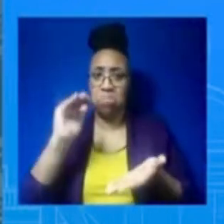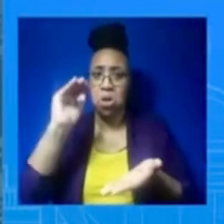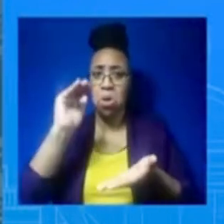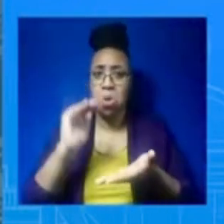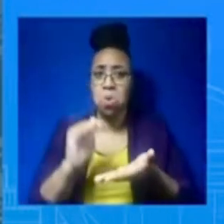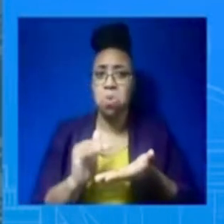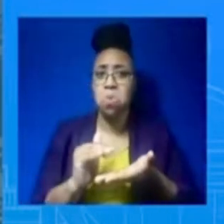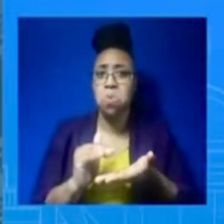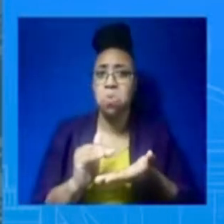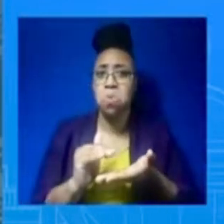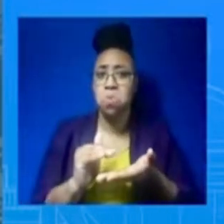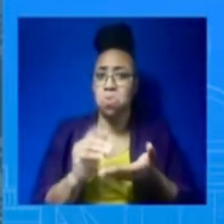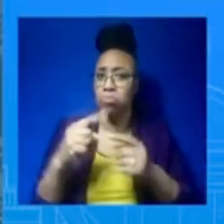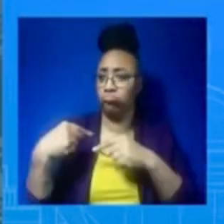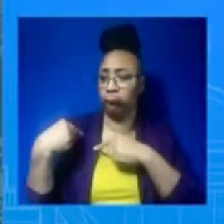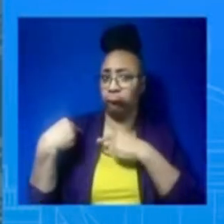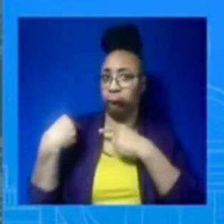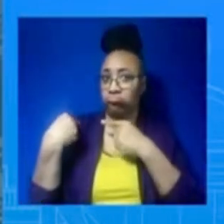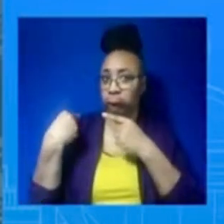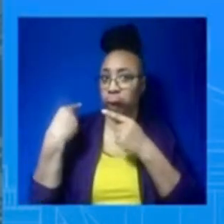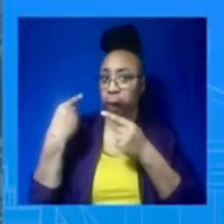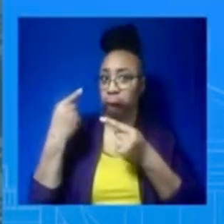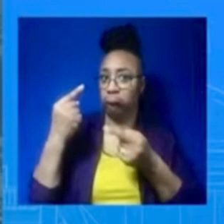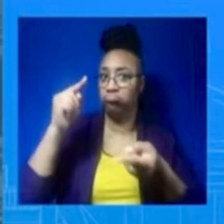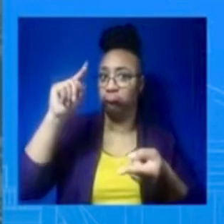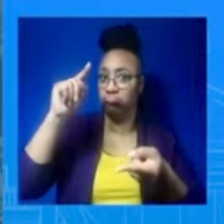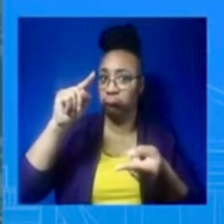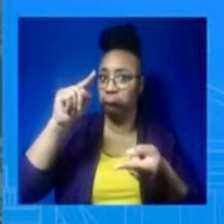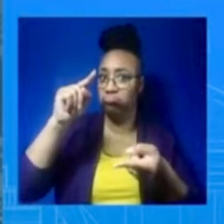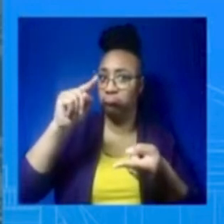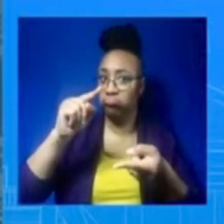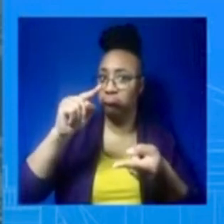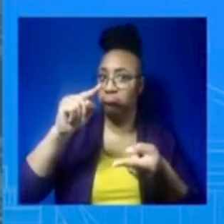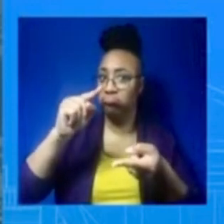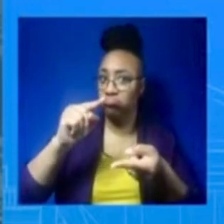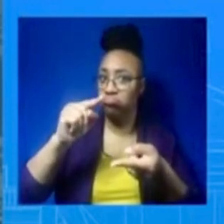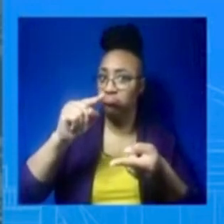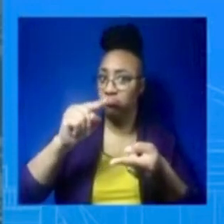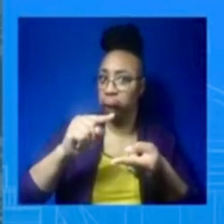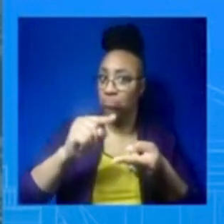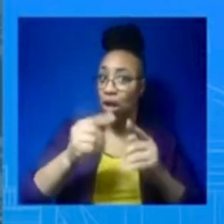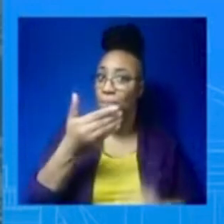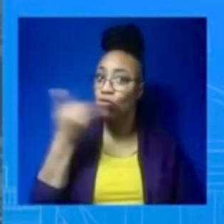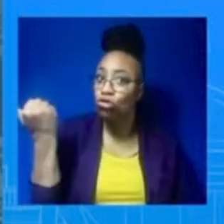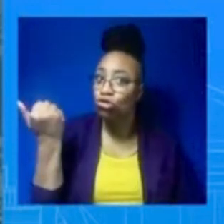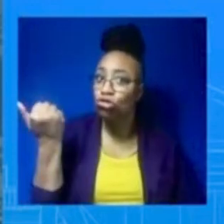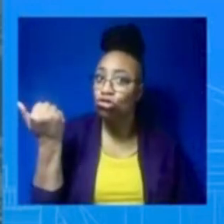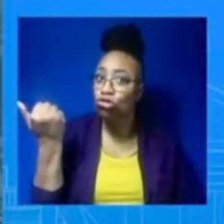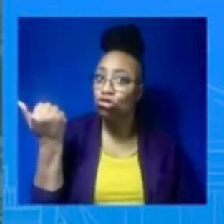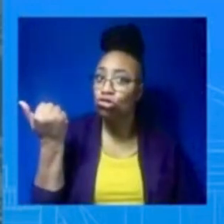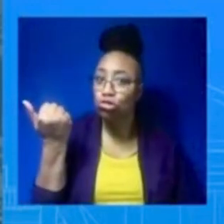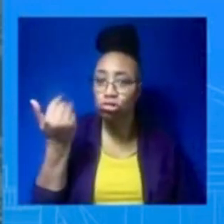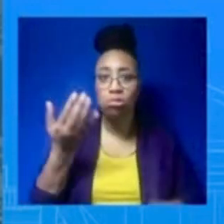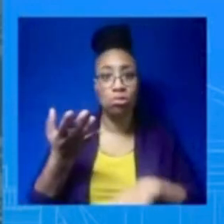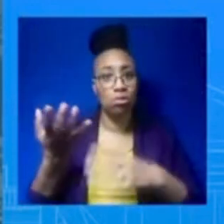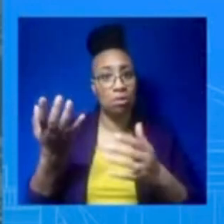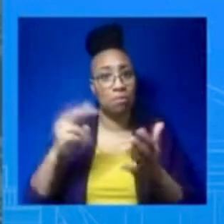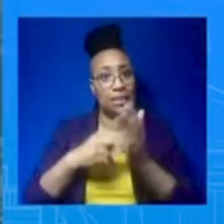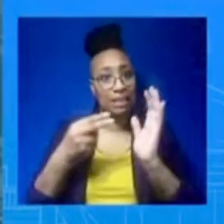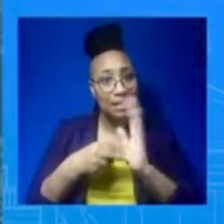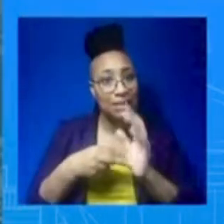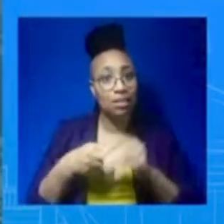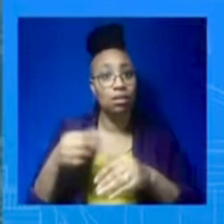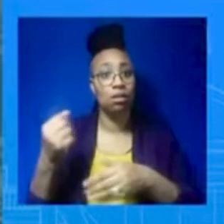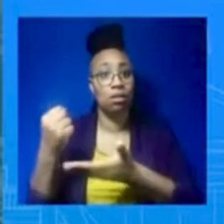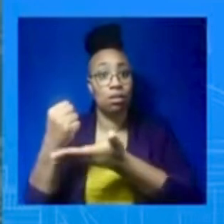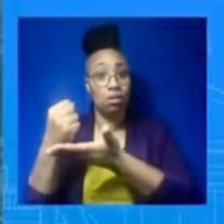credit card scores strengthen and expansion of credit. So, we also have to look at the other indicators. And so, just wanted to make sure that, and I know you